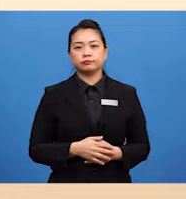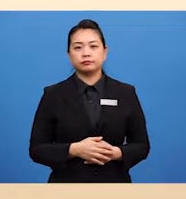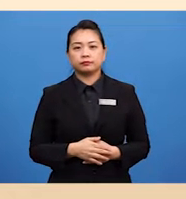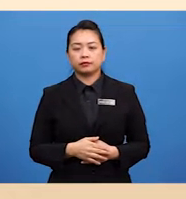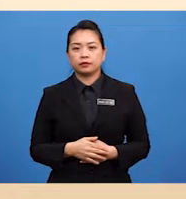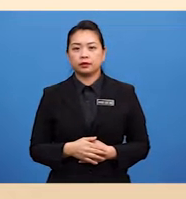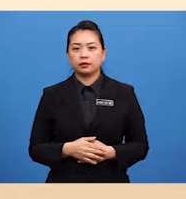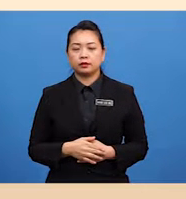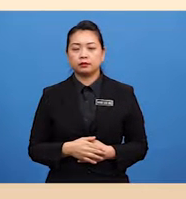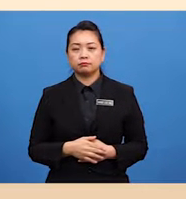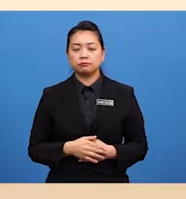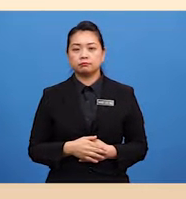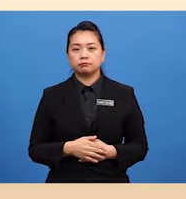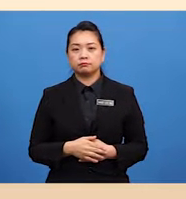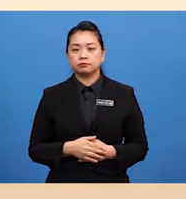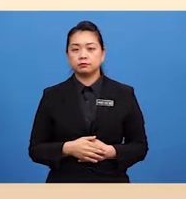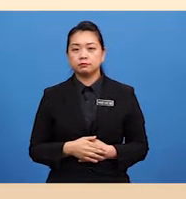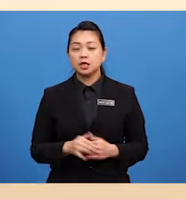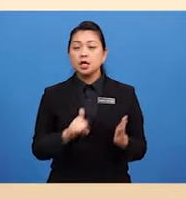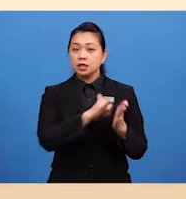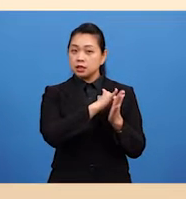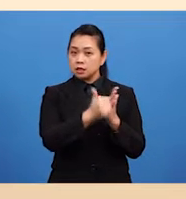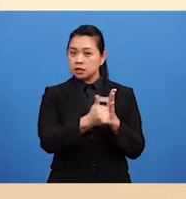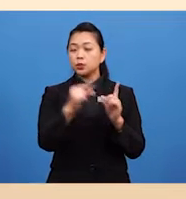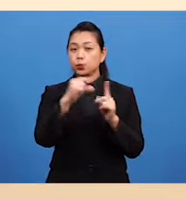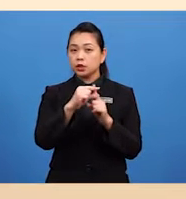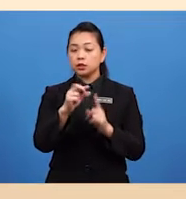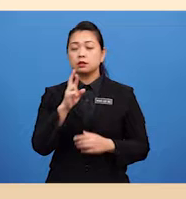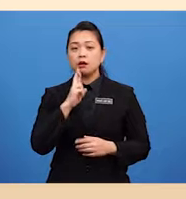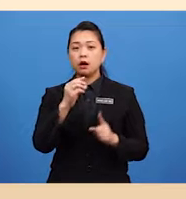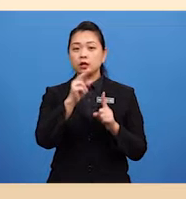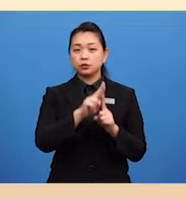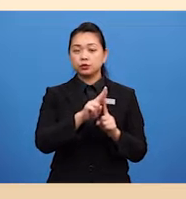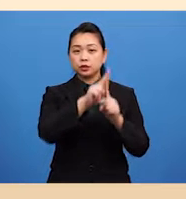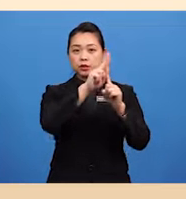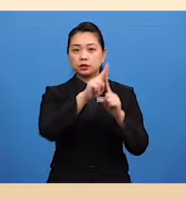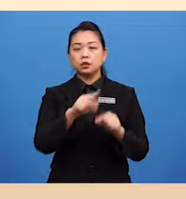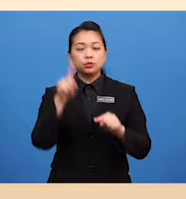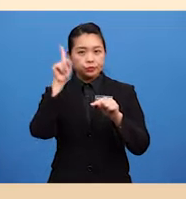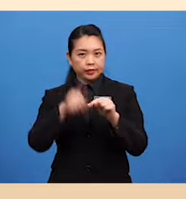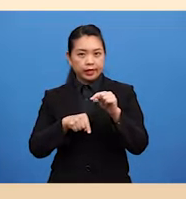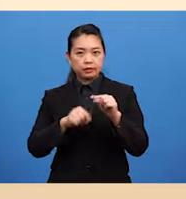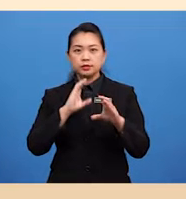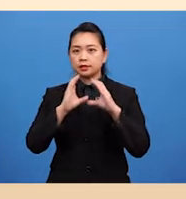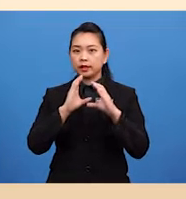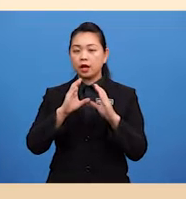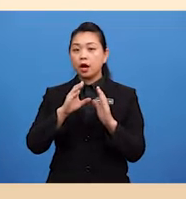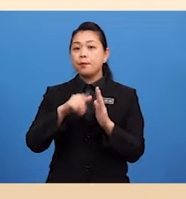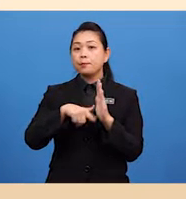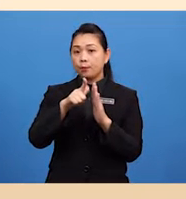These Words Are Unique You Cannot Say More Further Than